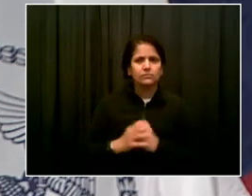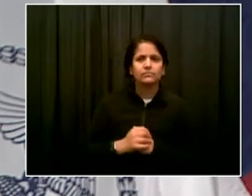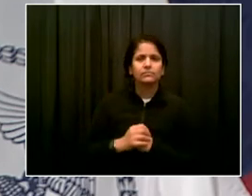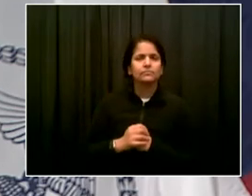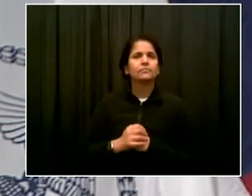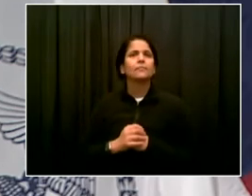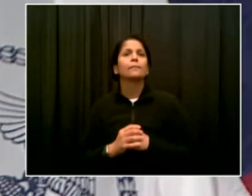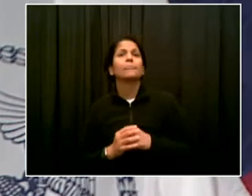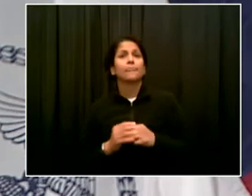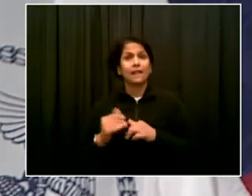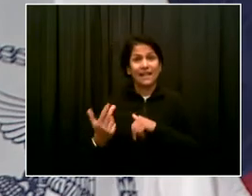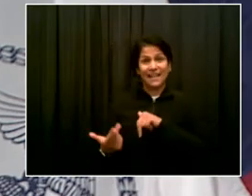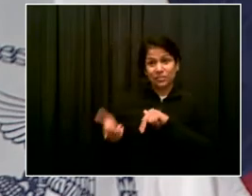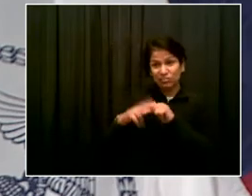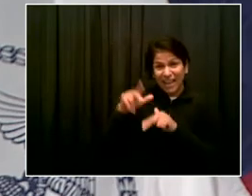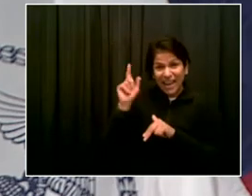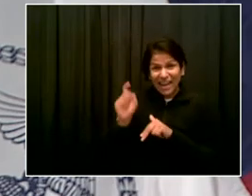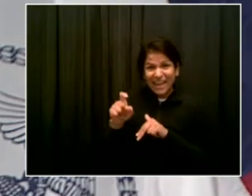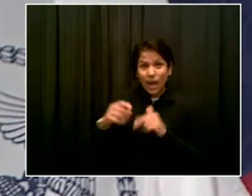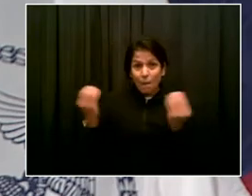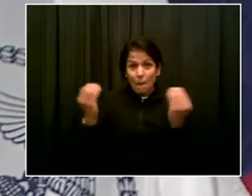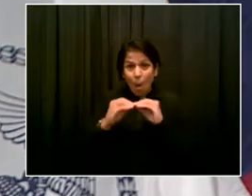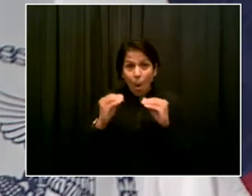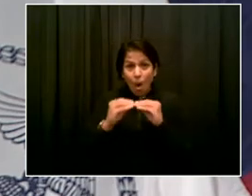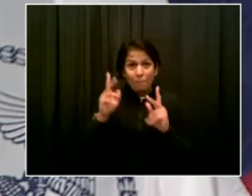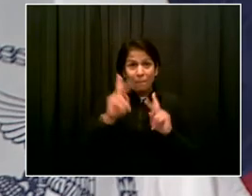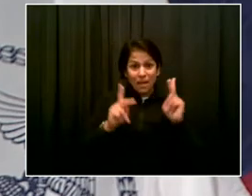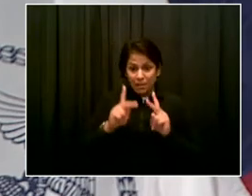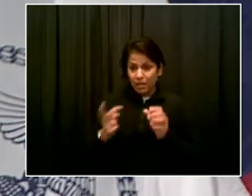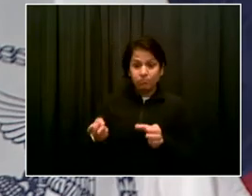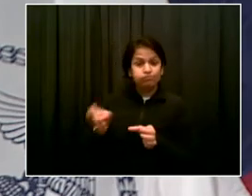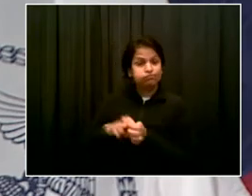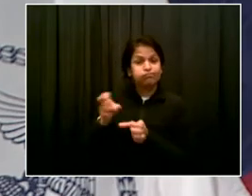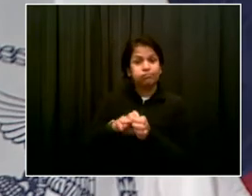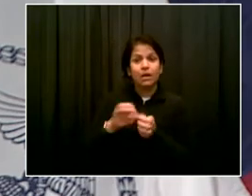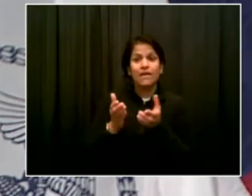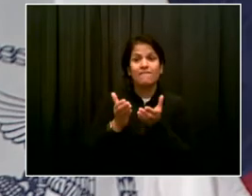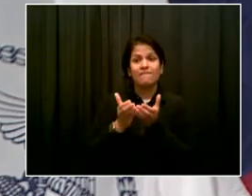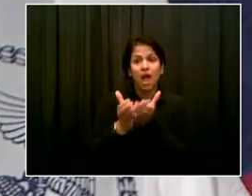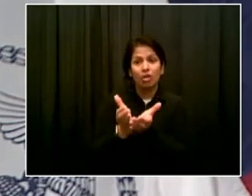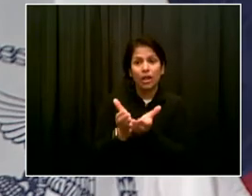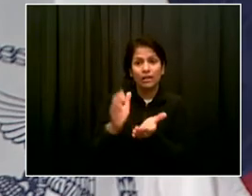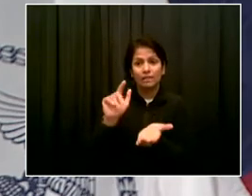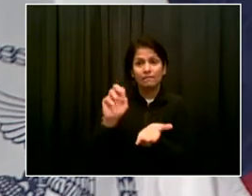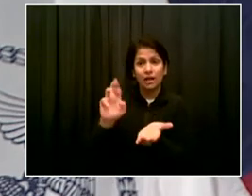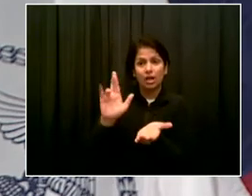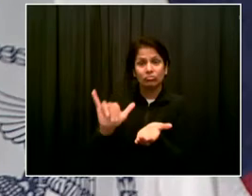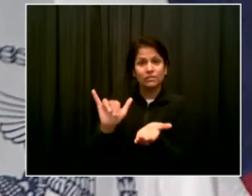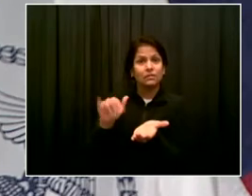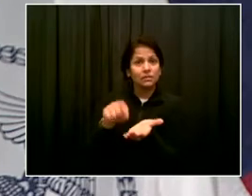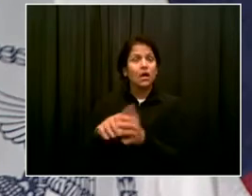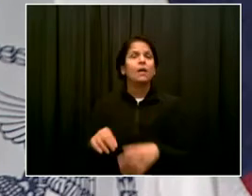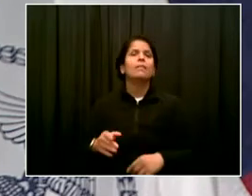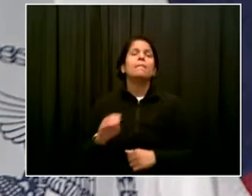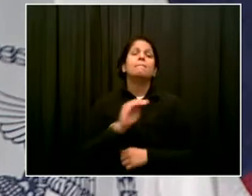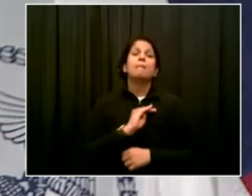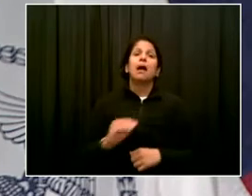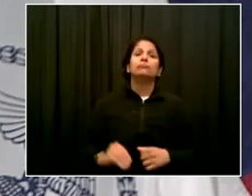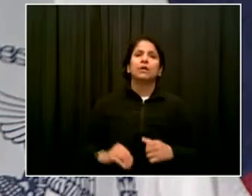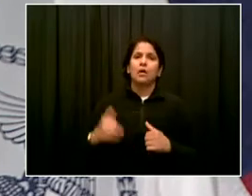Strategy Officer of DOT. Uh, Jimmy Kim is with us as well and see if either one of them has an update. But what I'll tell you, Paul, is we're